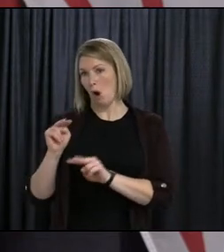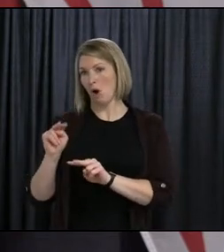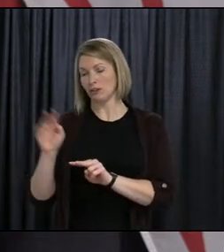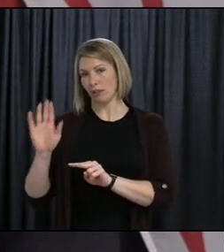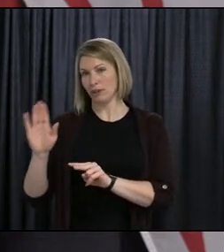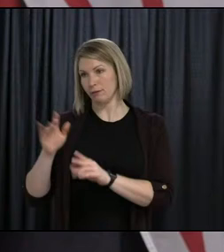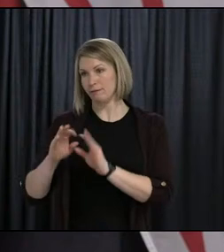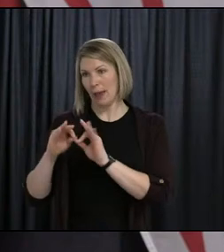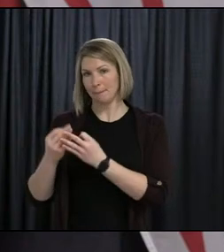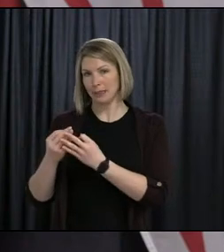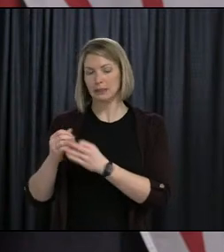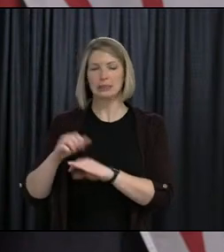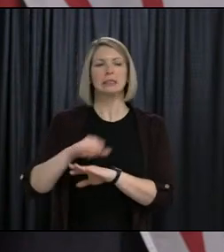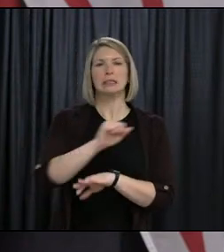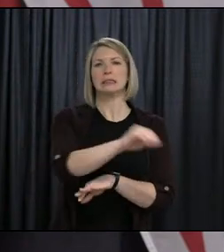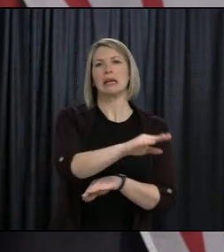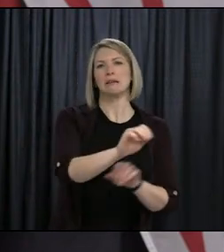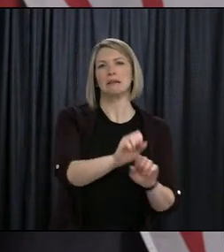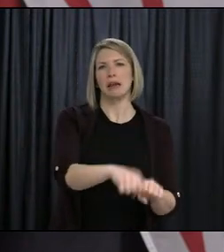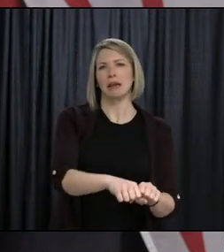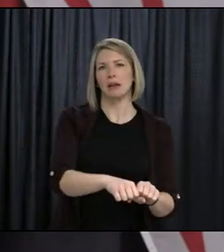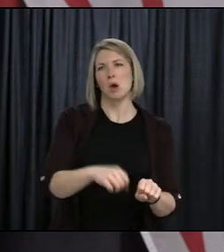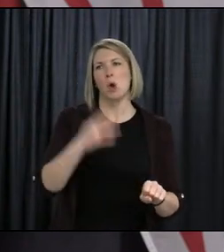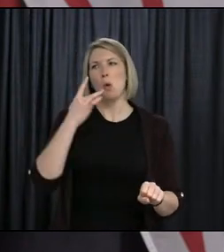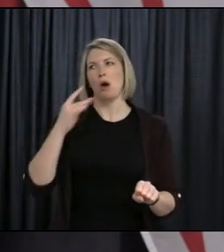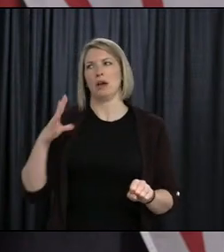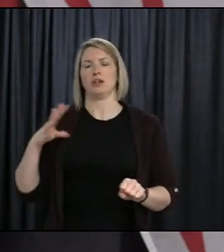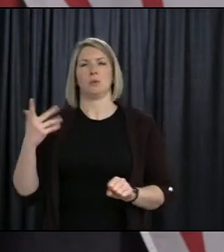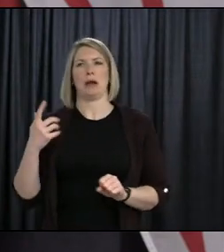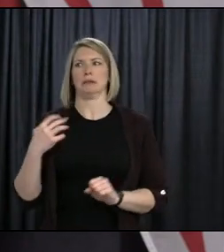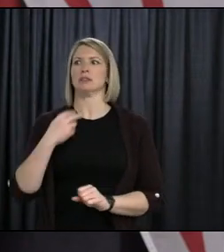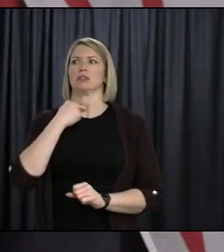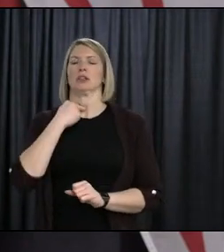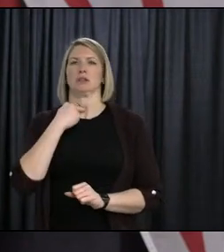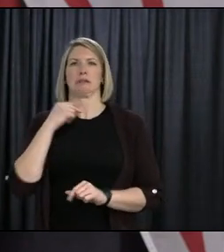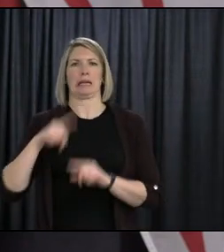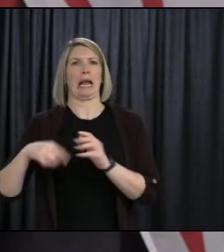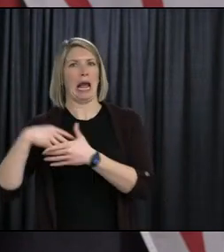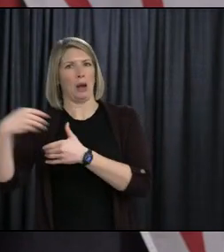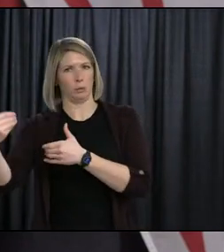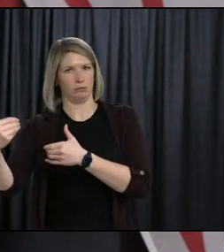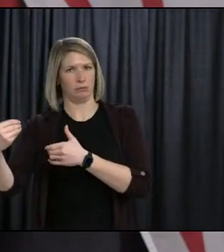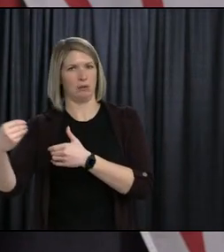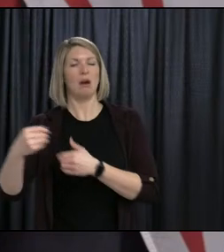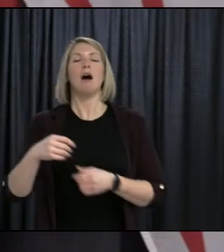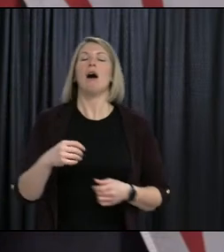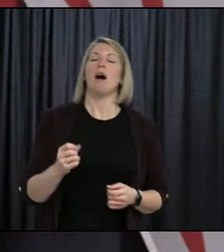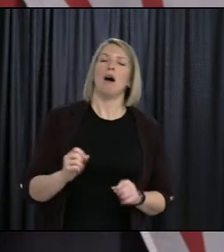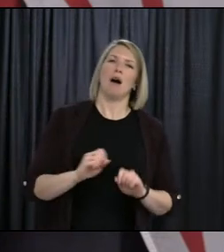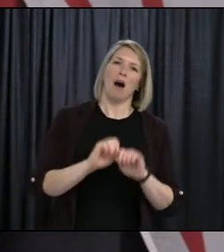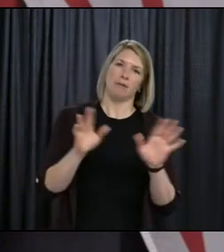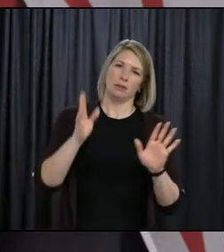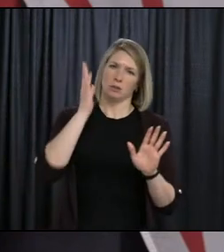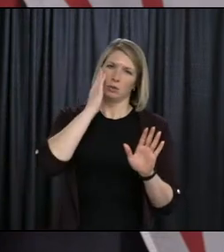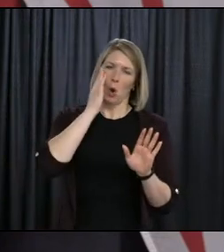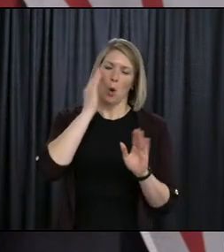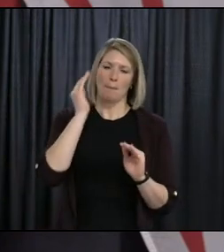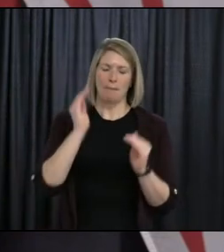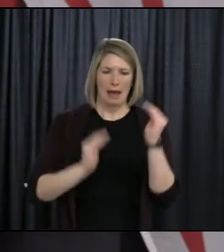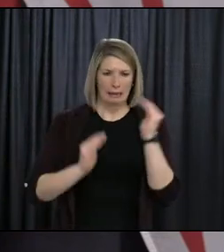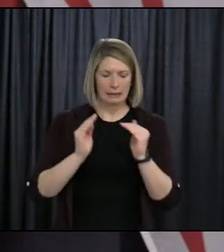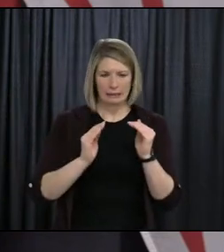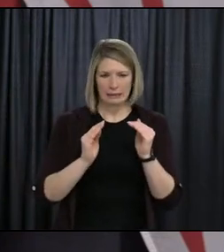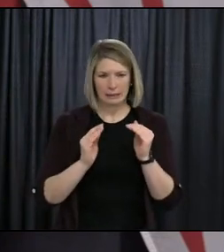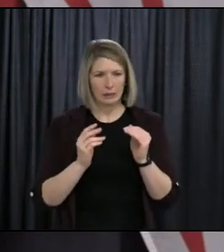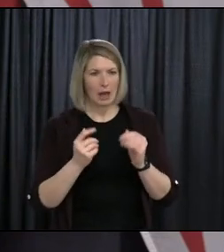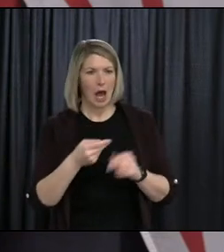reporting to work. So there has to be balance. Obviously, public health and the Chief Medical Officer of